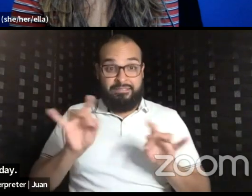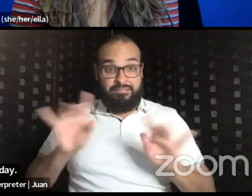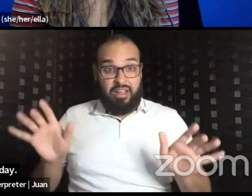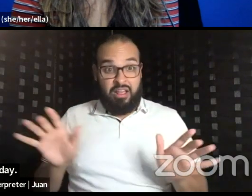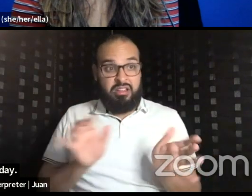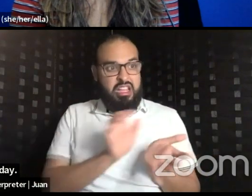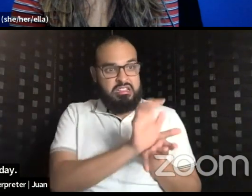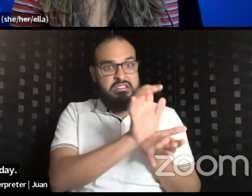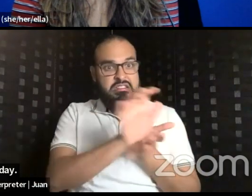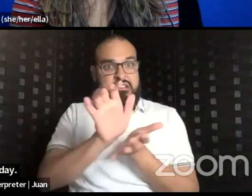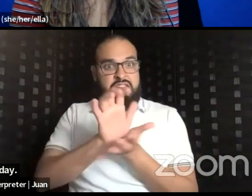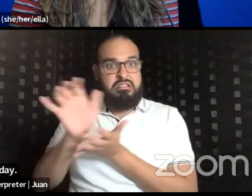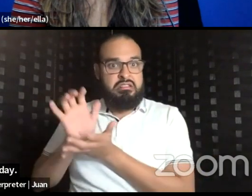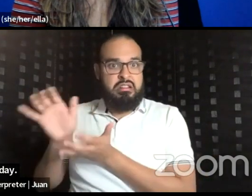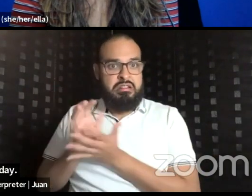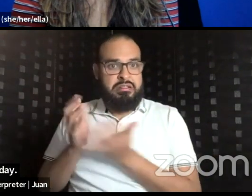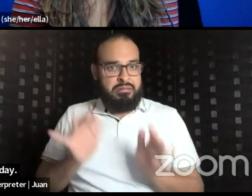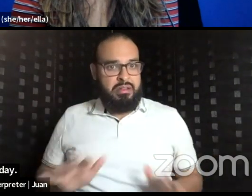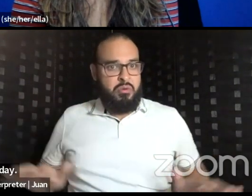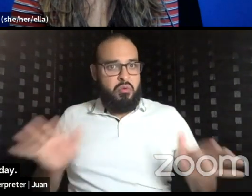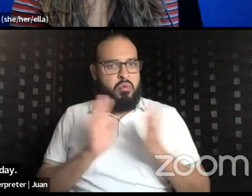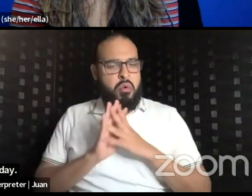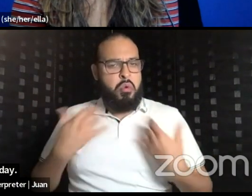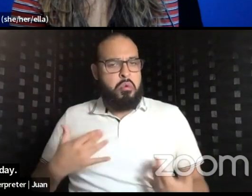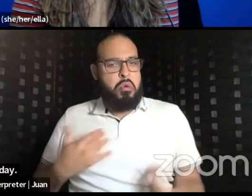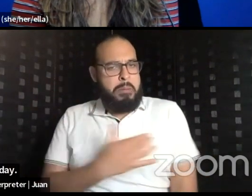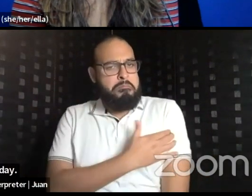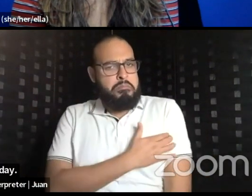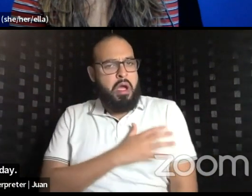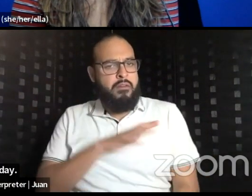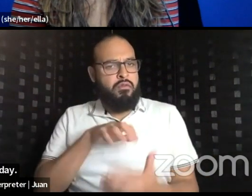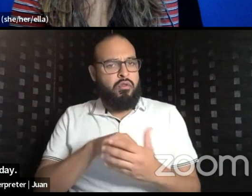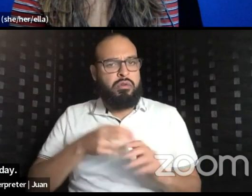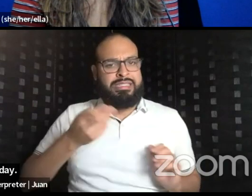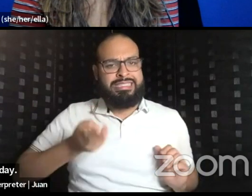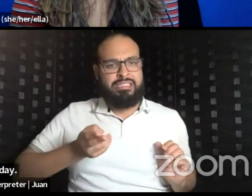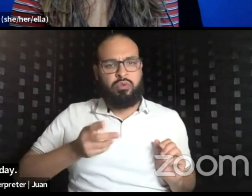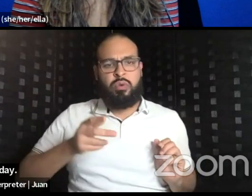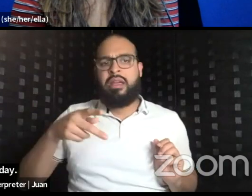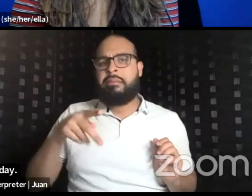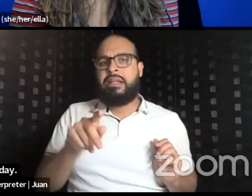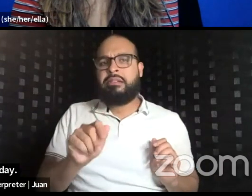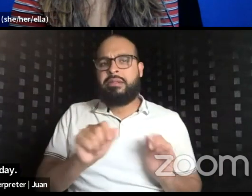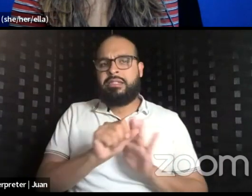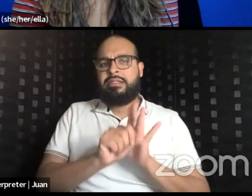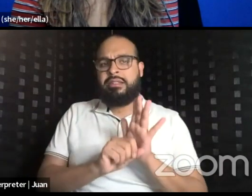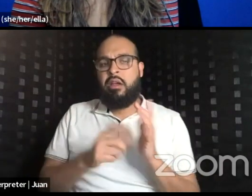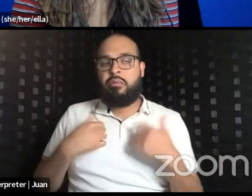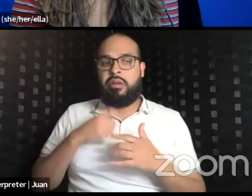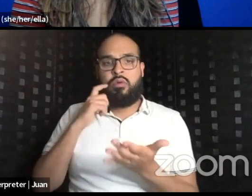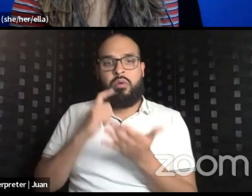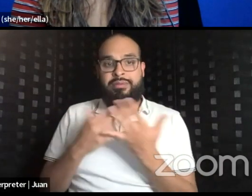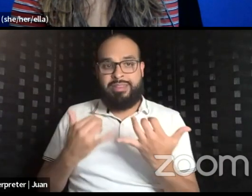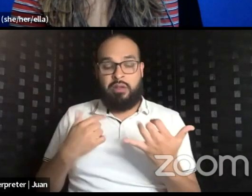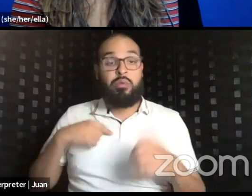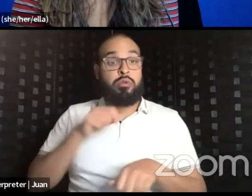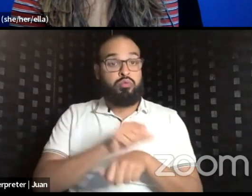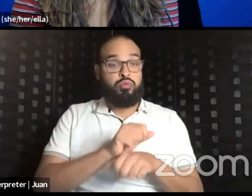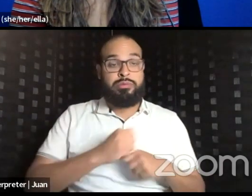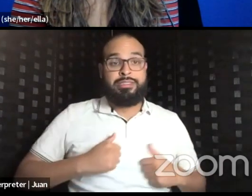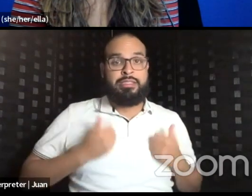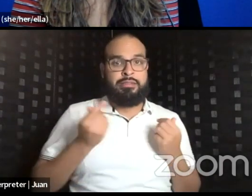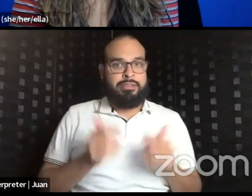their homeland is a powerful part of the history of Pennsylvania, and we acknowledge that in this moment and that we work and live on these very lands.